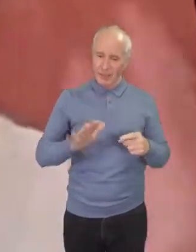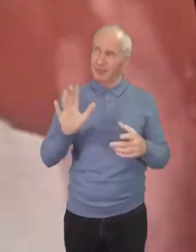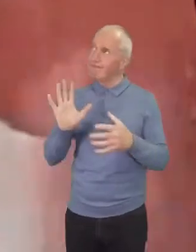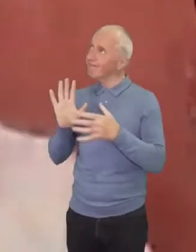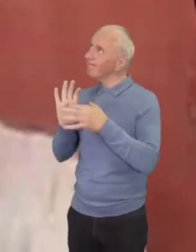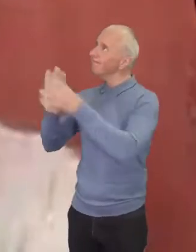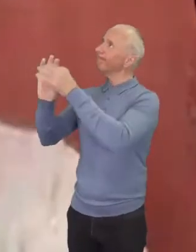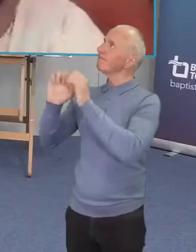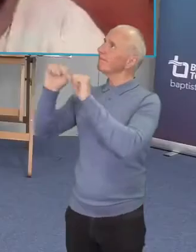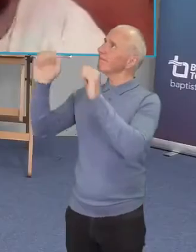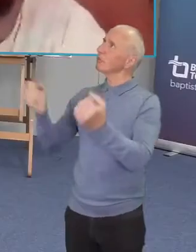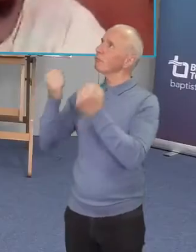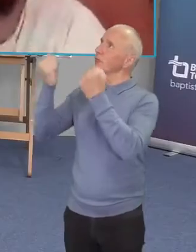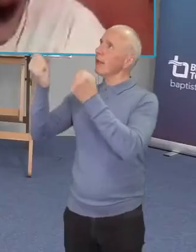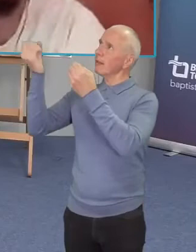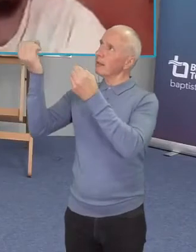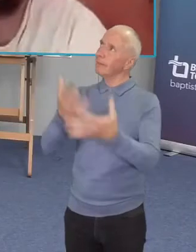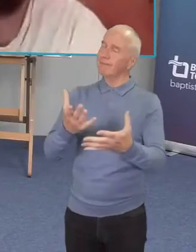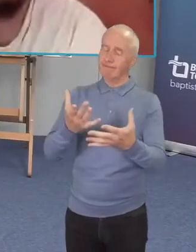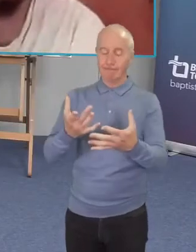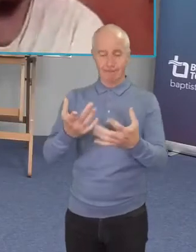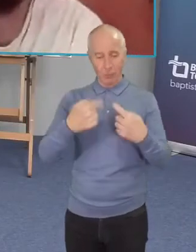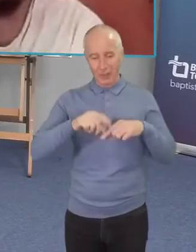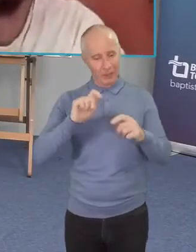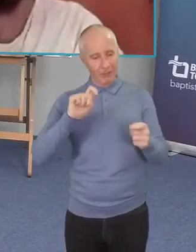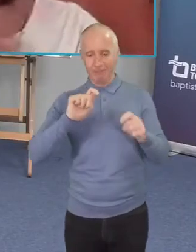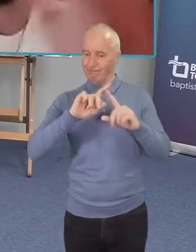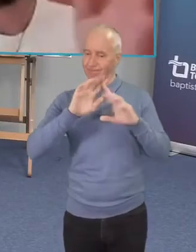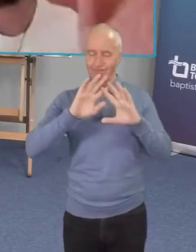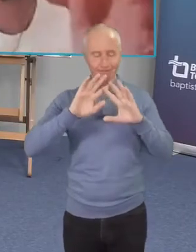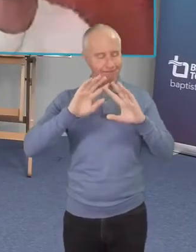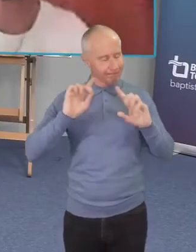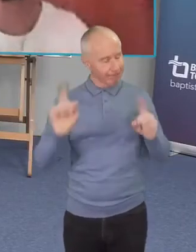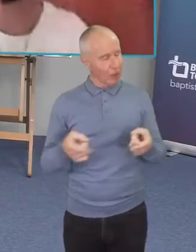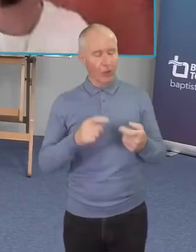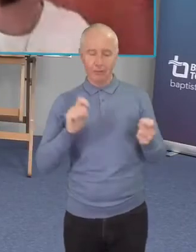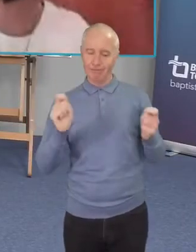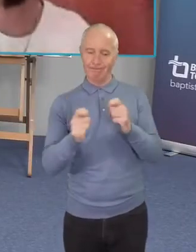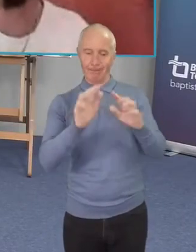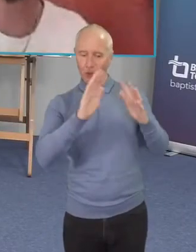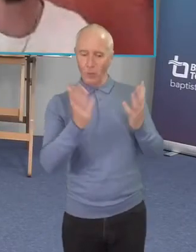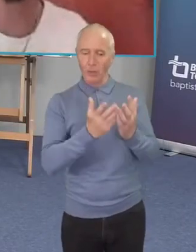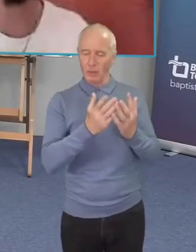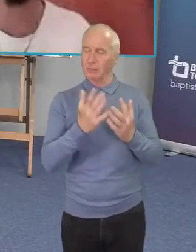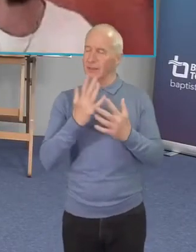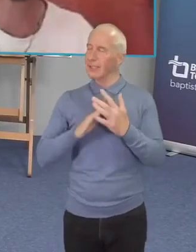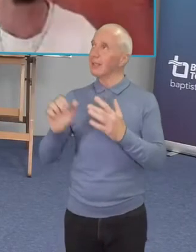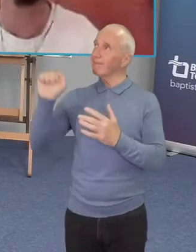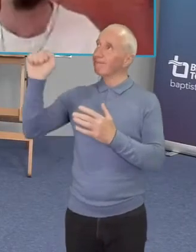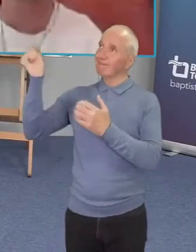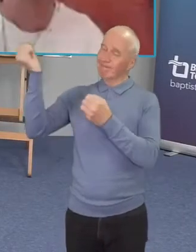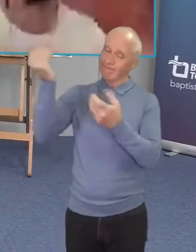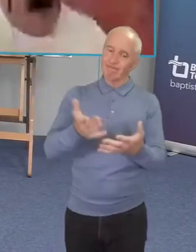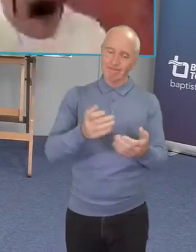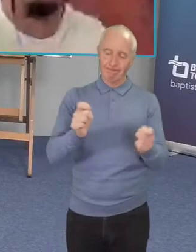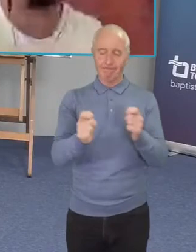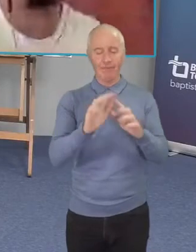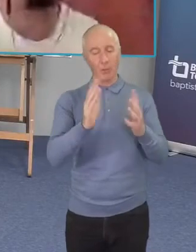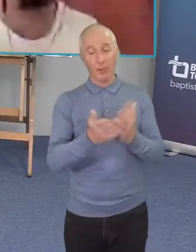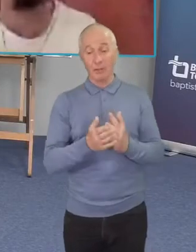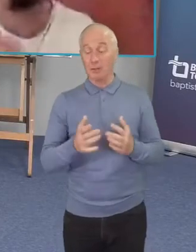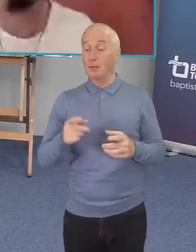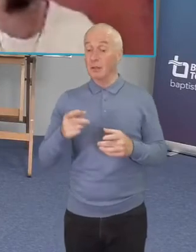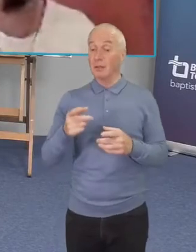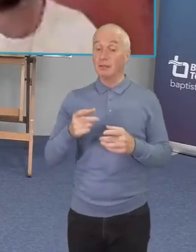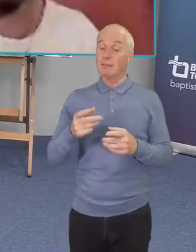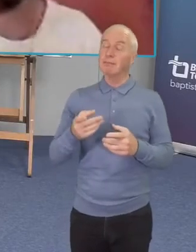in the world so um and and the last thing i'll say on it is when i look at history i think what also happens is we overcorrect